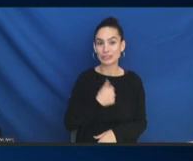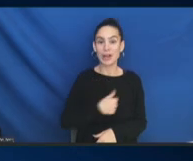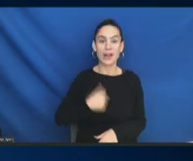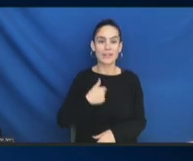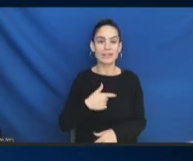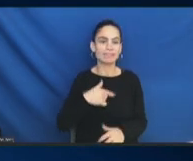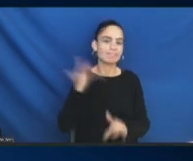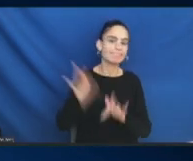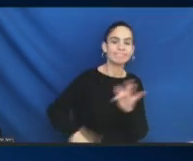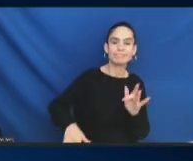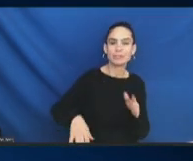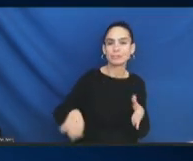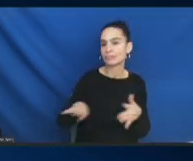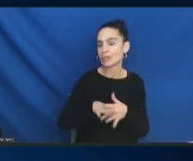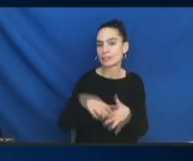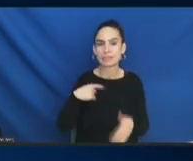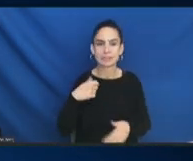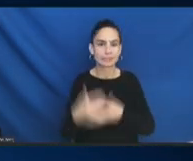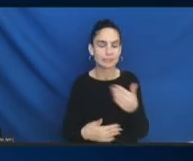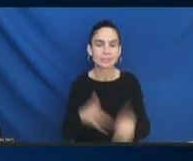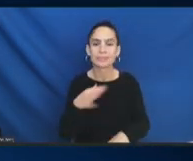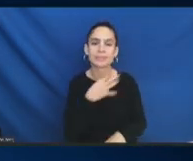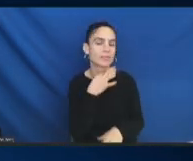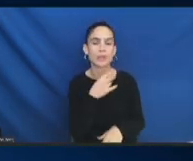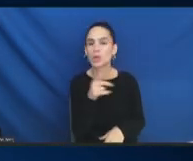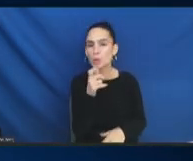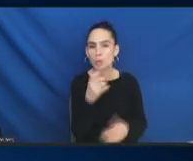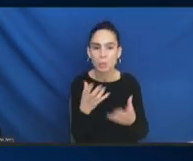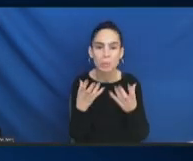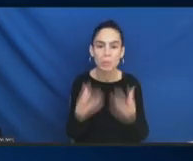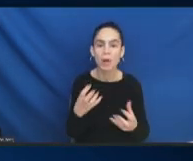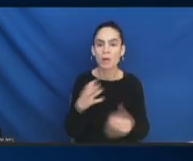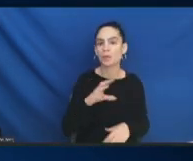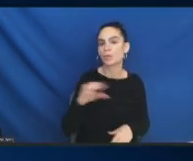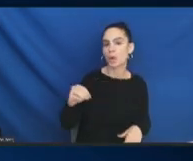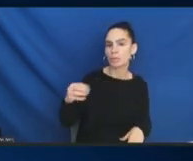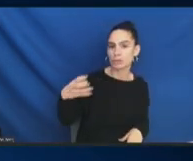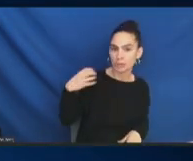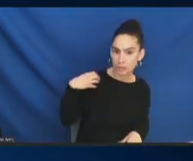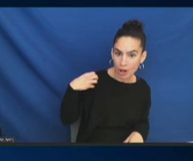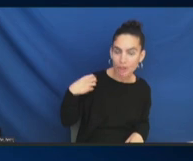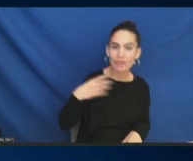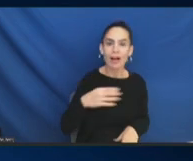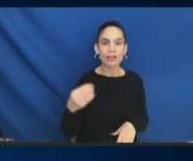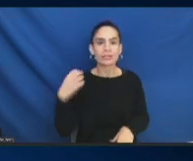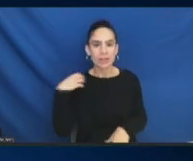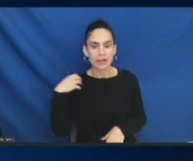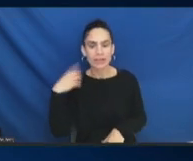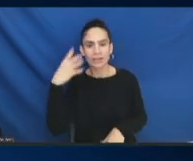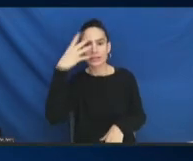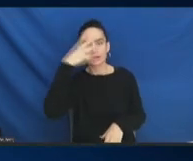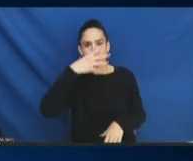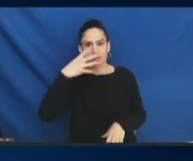Who would like to co-chair or chair immigration as citizenship status? Can you just raise your hands?